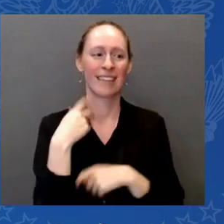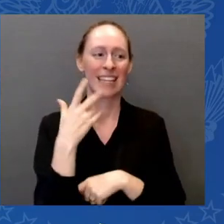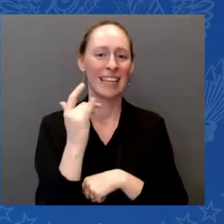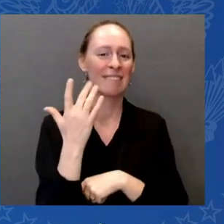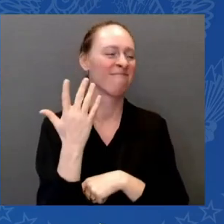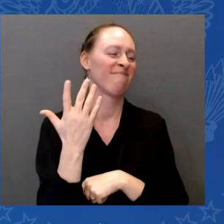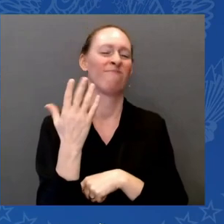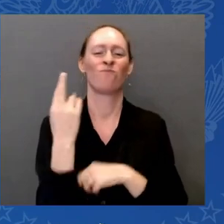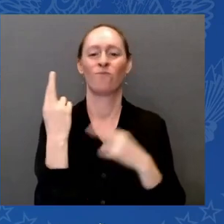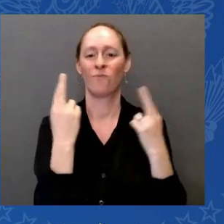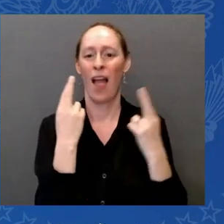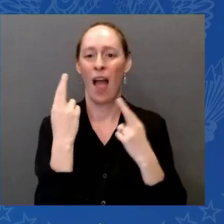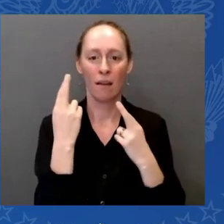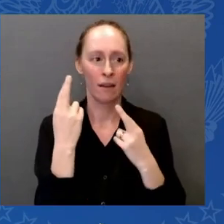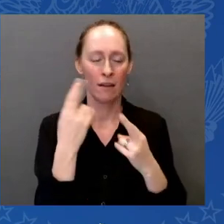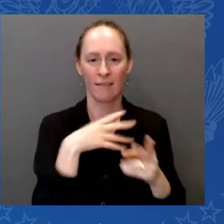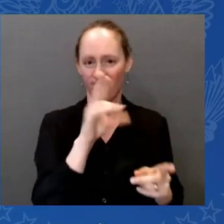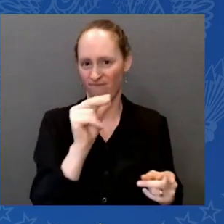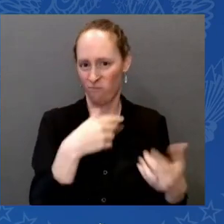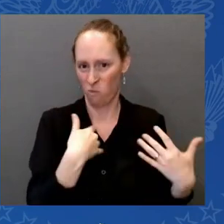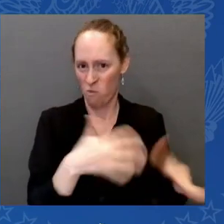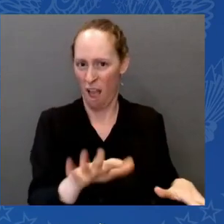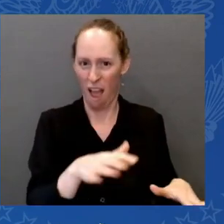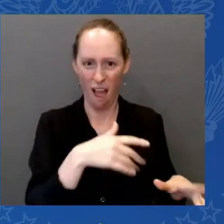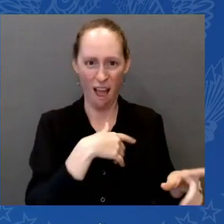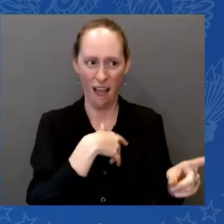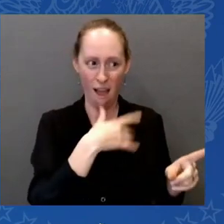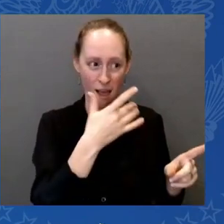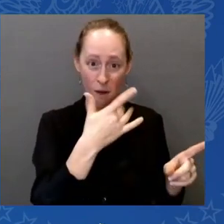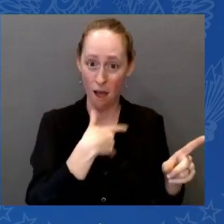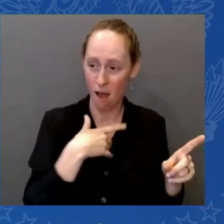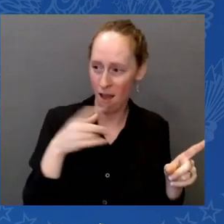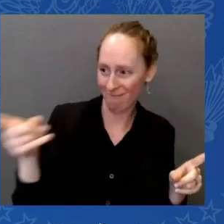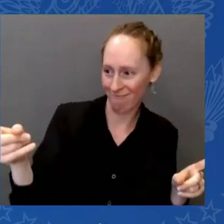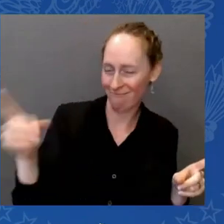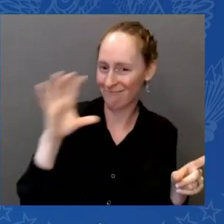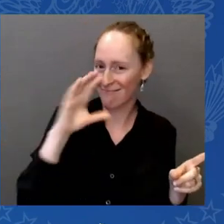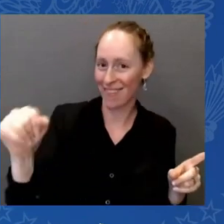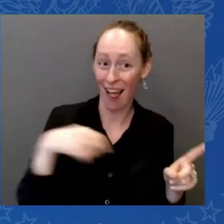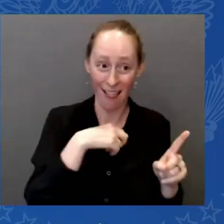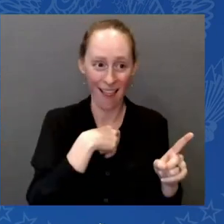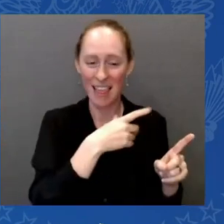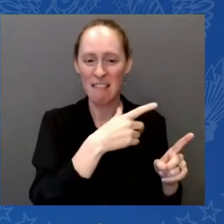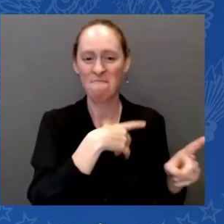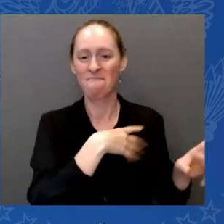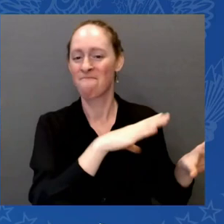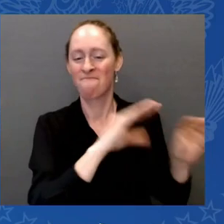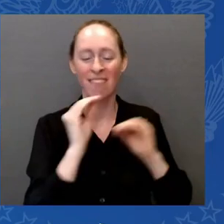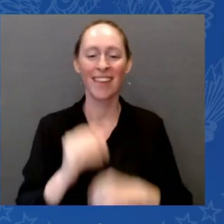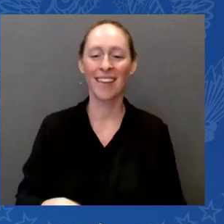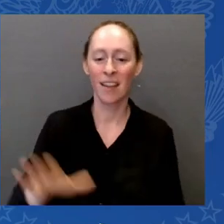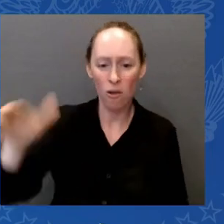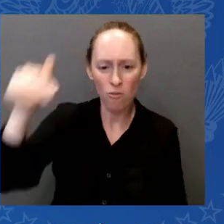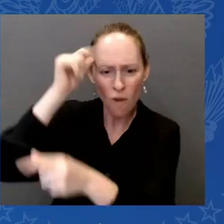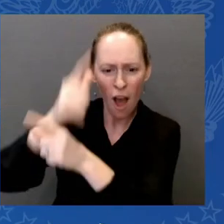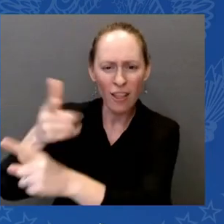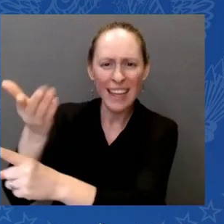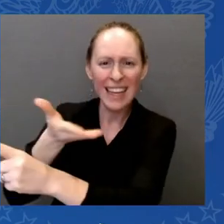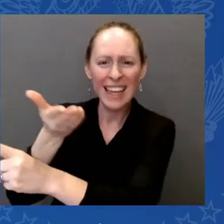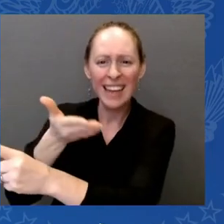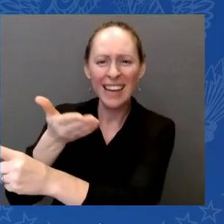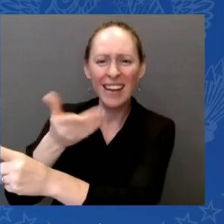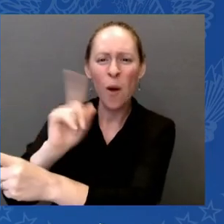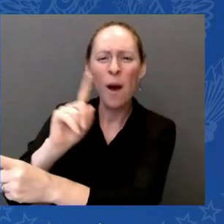brother, Michael, is here. Where's the family? There they are, back here. The Hunter